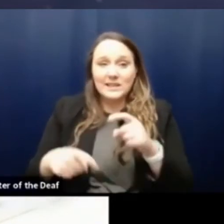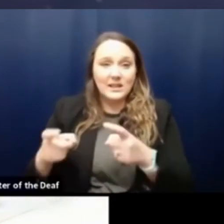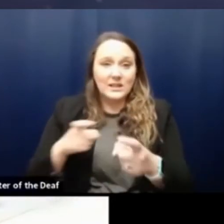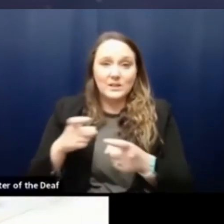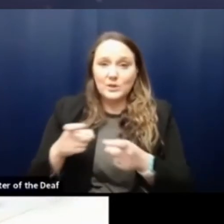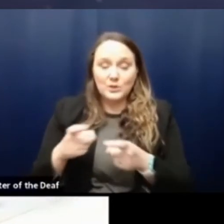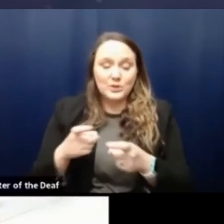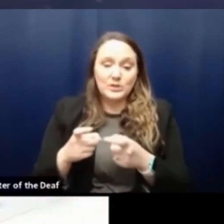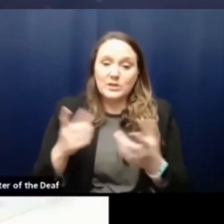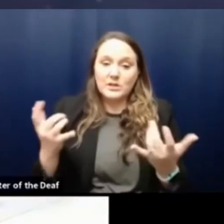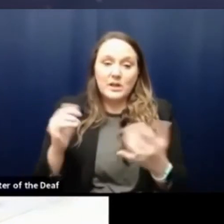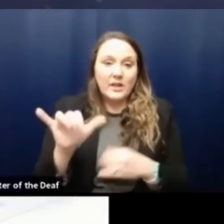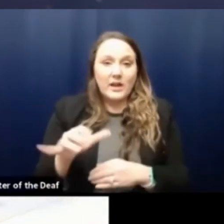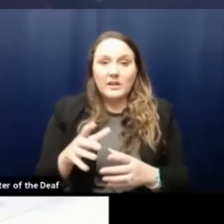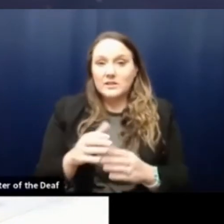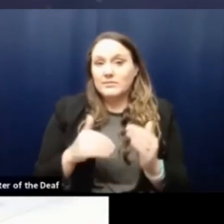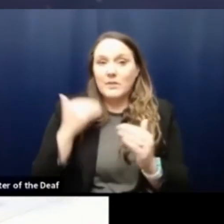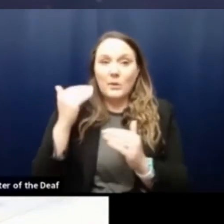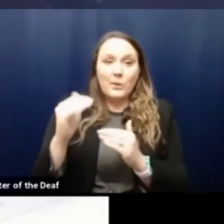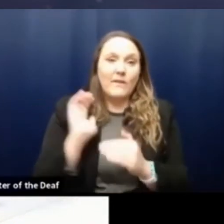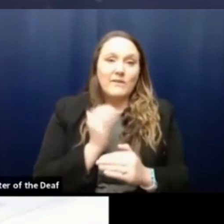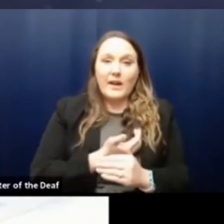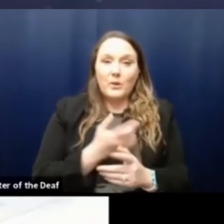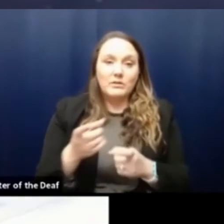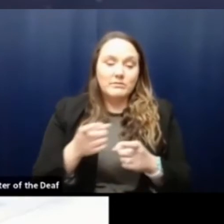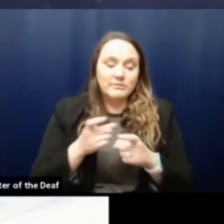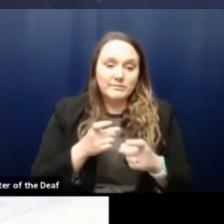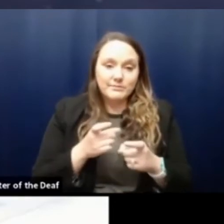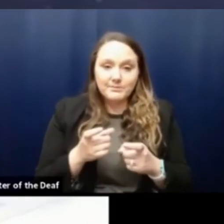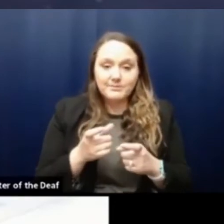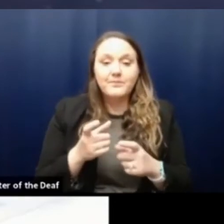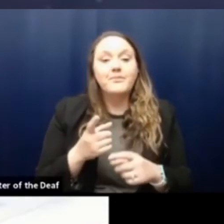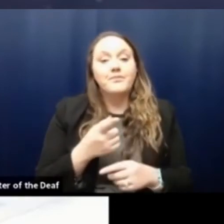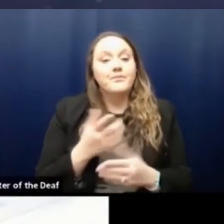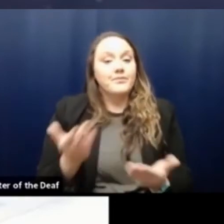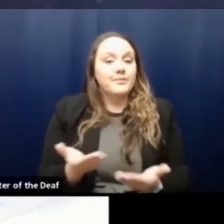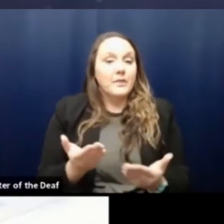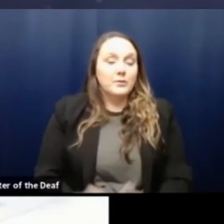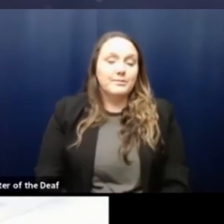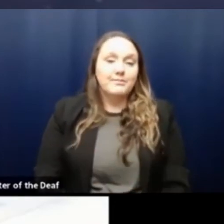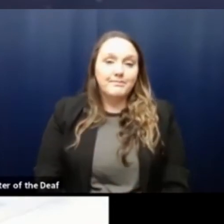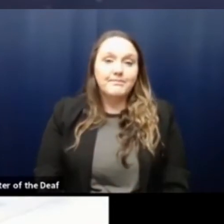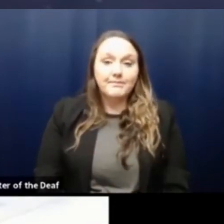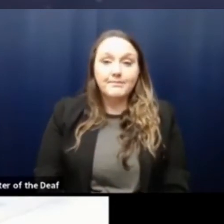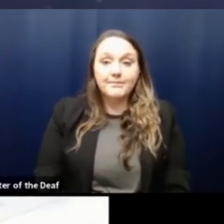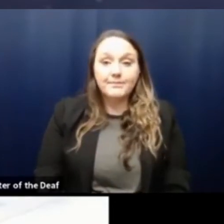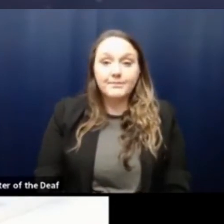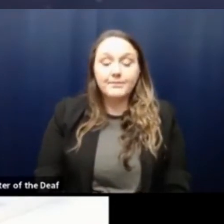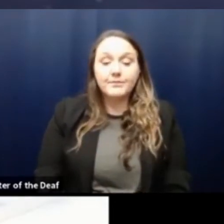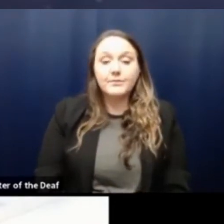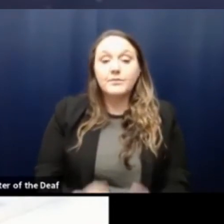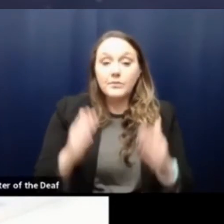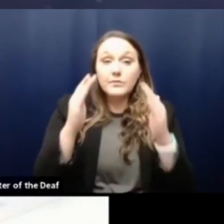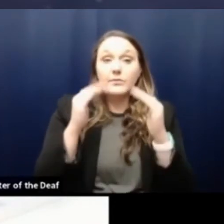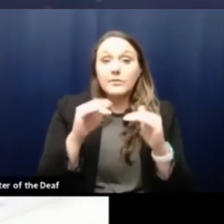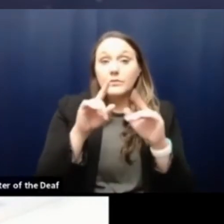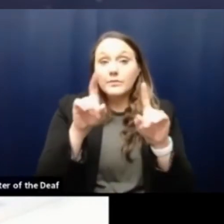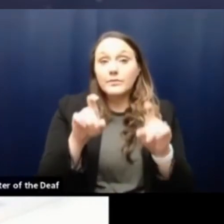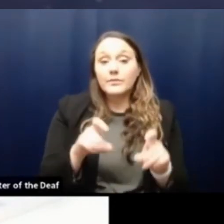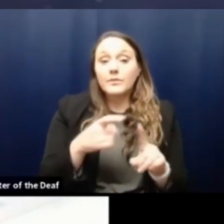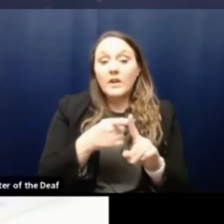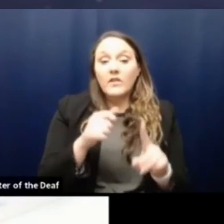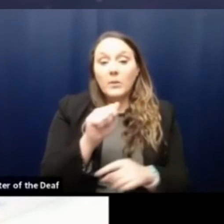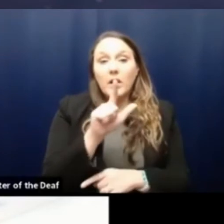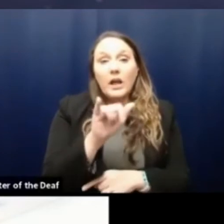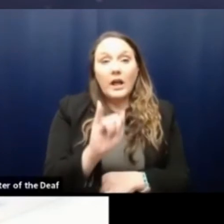That's beyond the control of any of the folks here involved in vaccine. The next question we have is from Allie